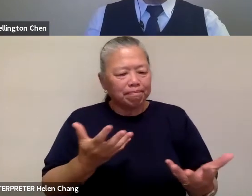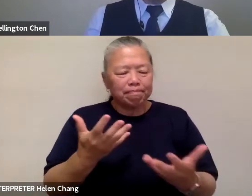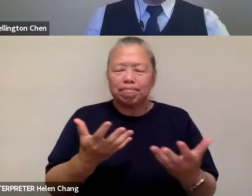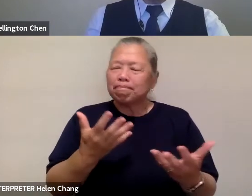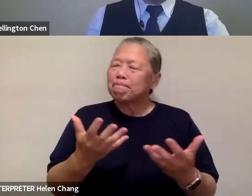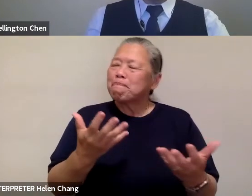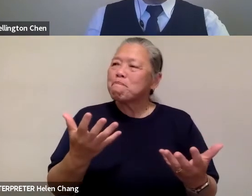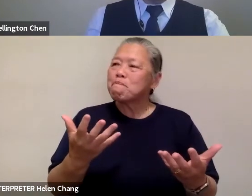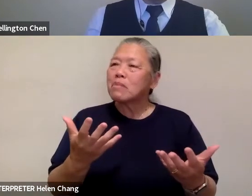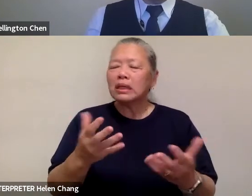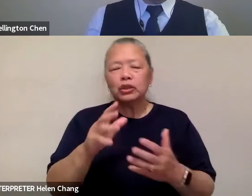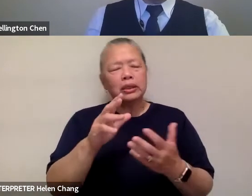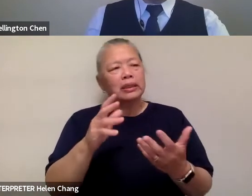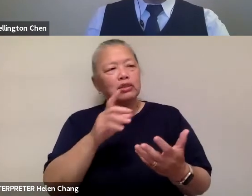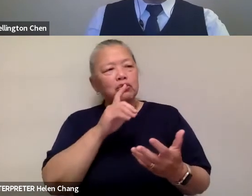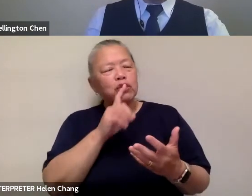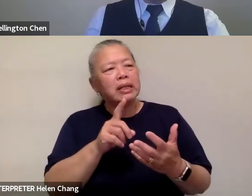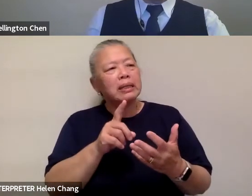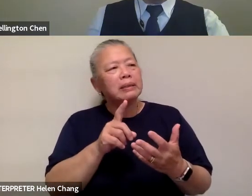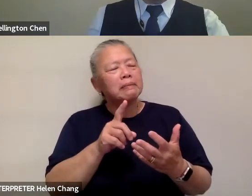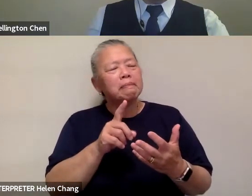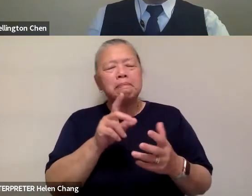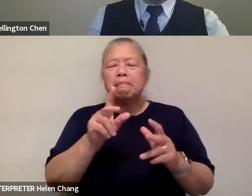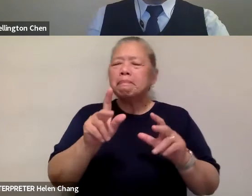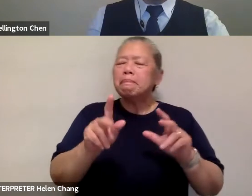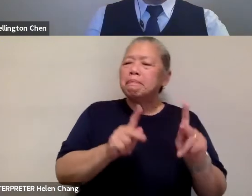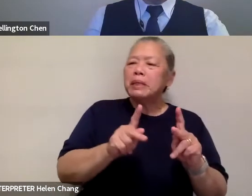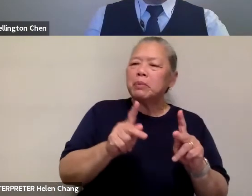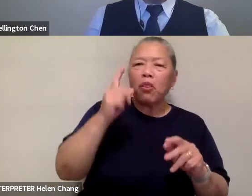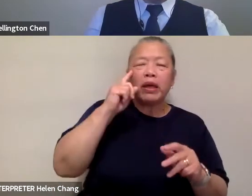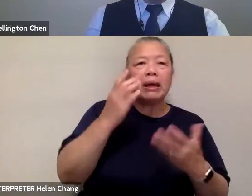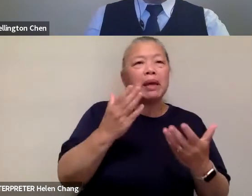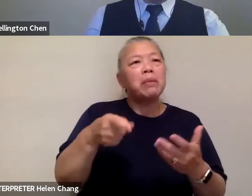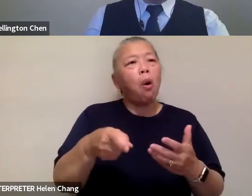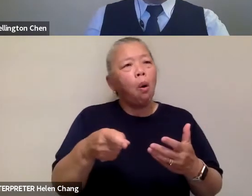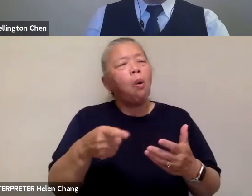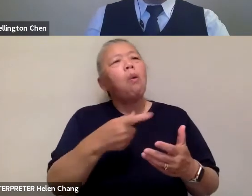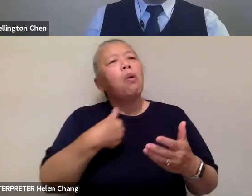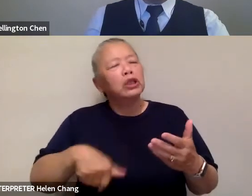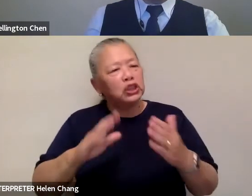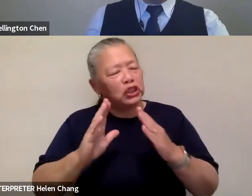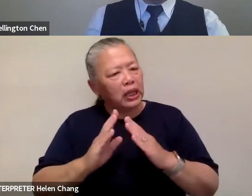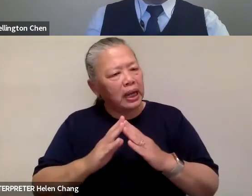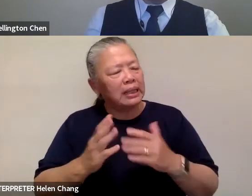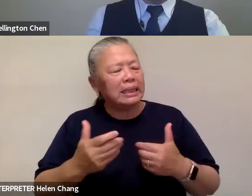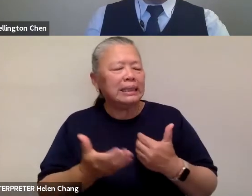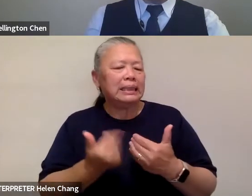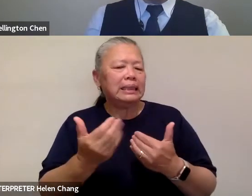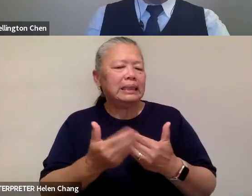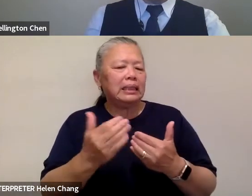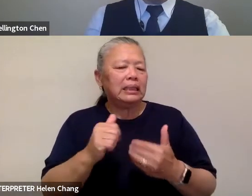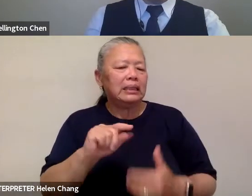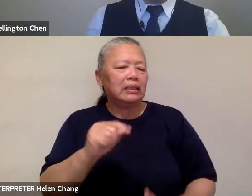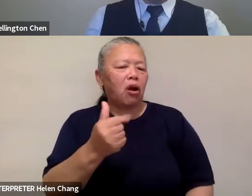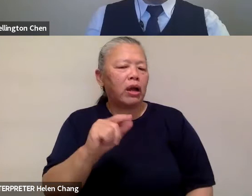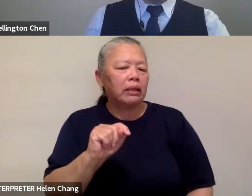people thinking that that we're easy targets here or that we won't say anything